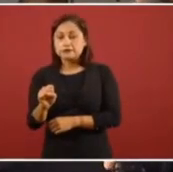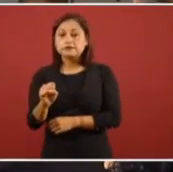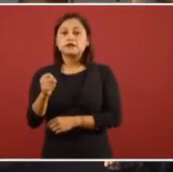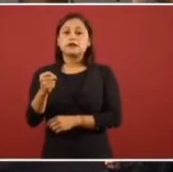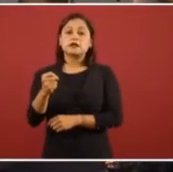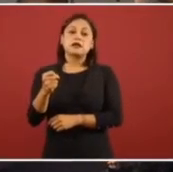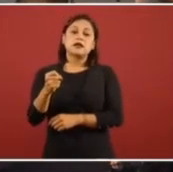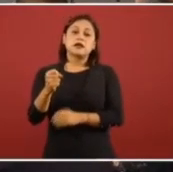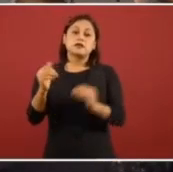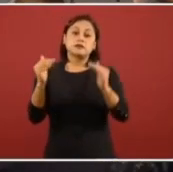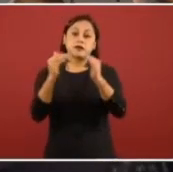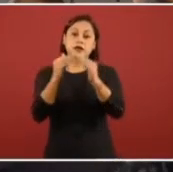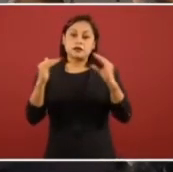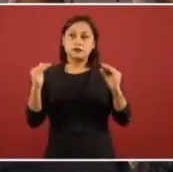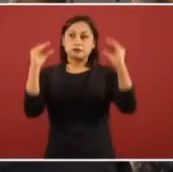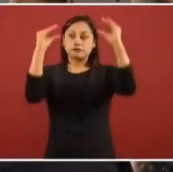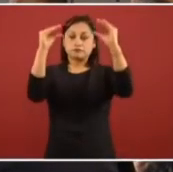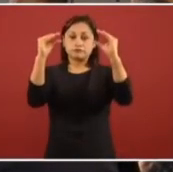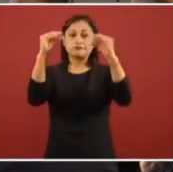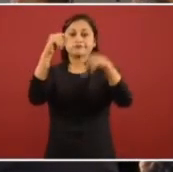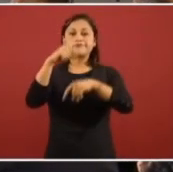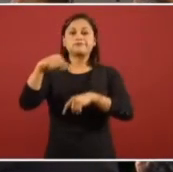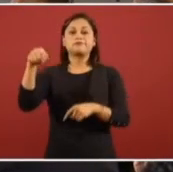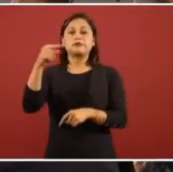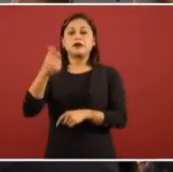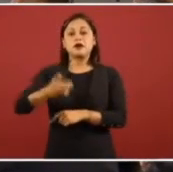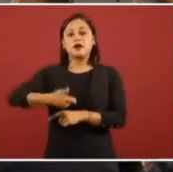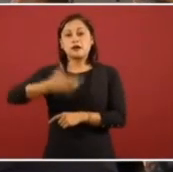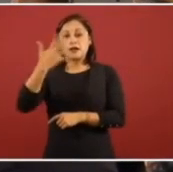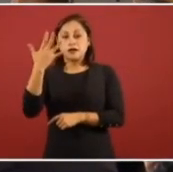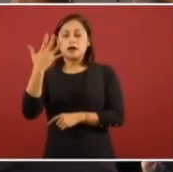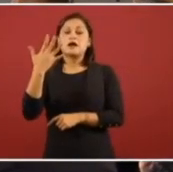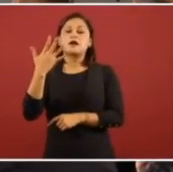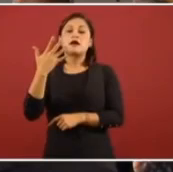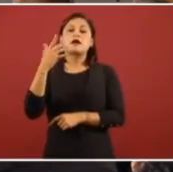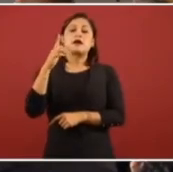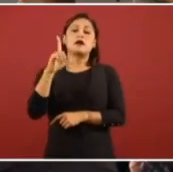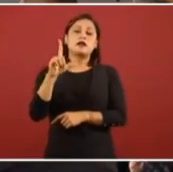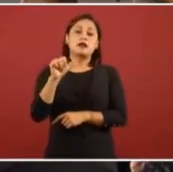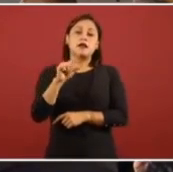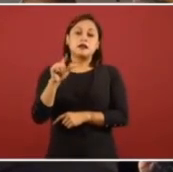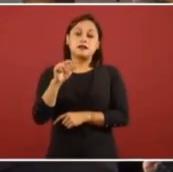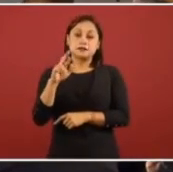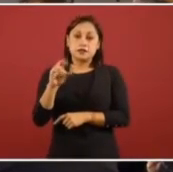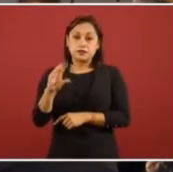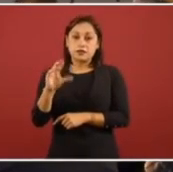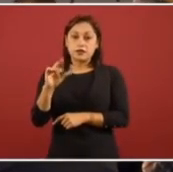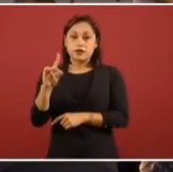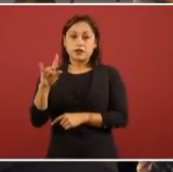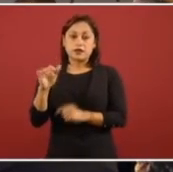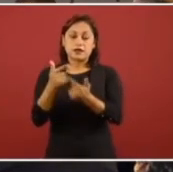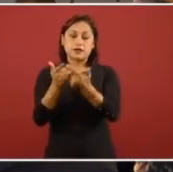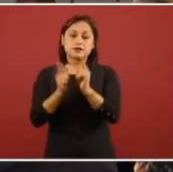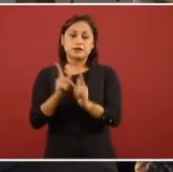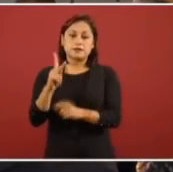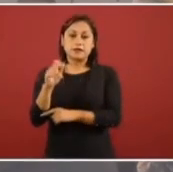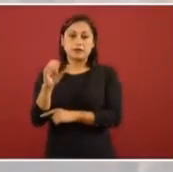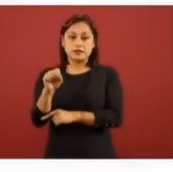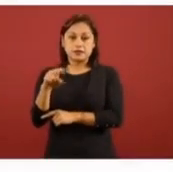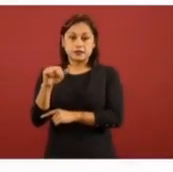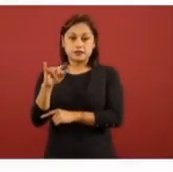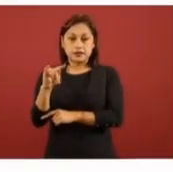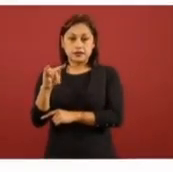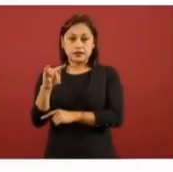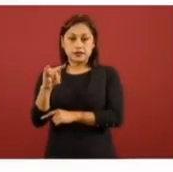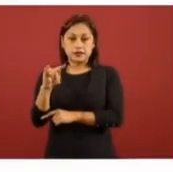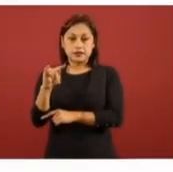estacionarios, el precio más alto lo encontramos en Lázaro Cárdenas. Gas Express Nieto, 11 pesos 50 centavos por